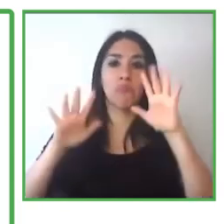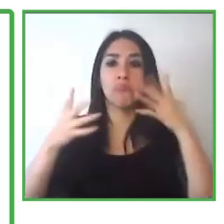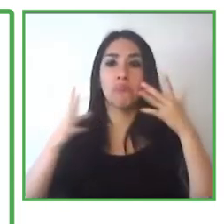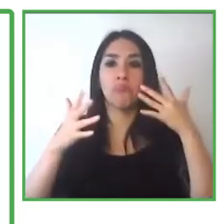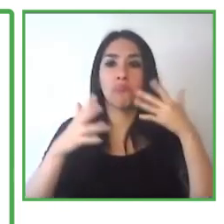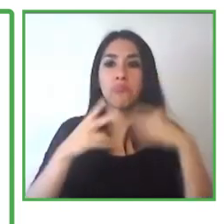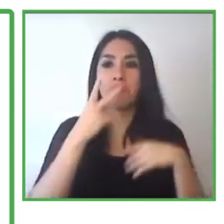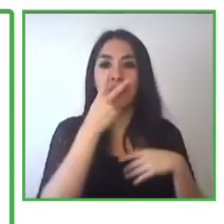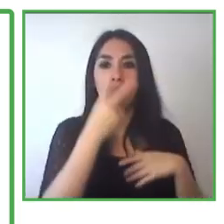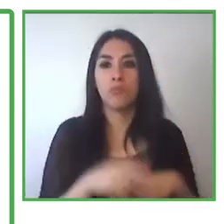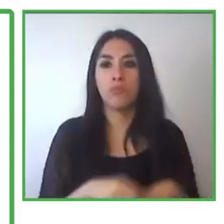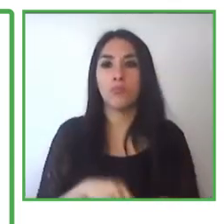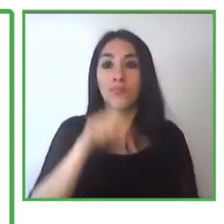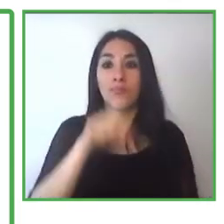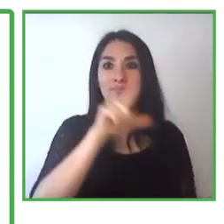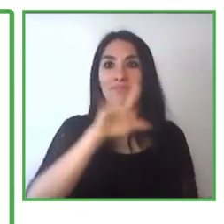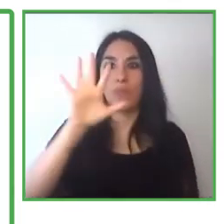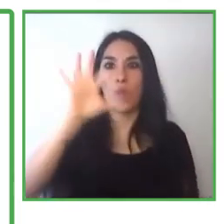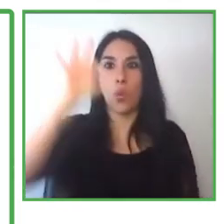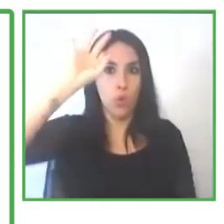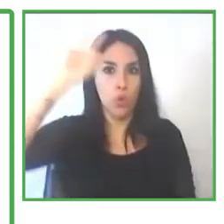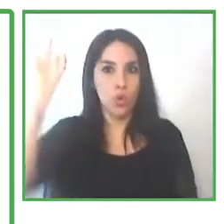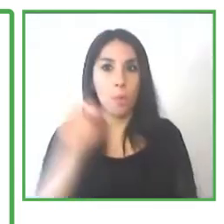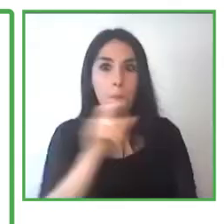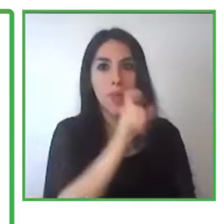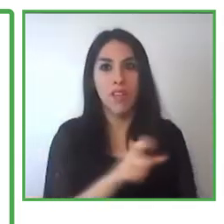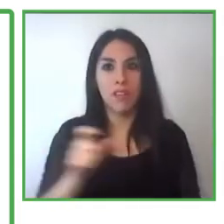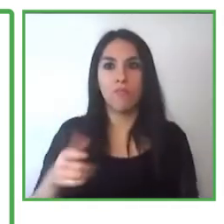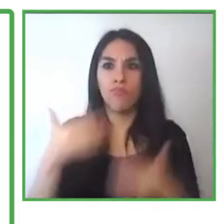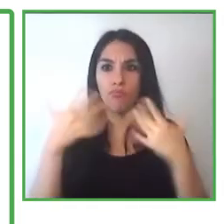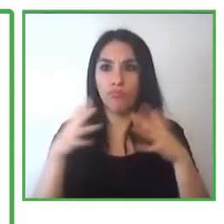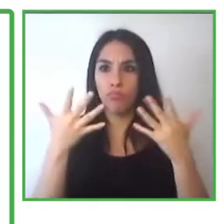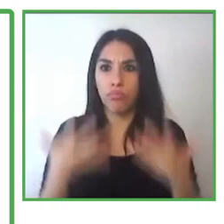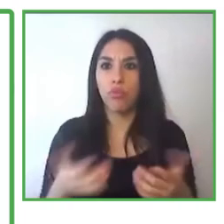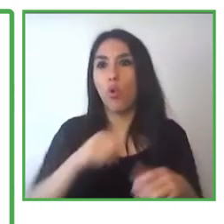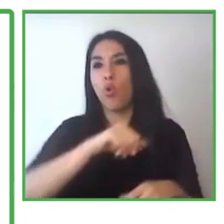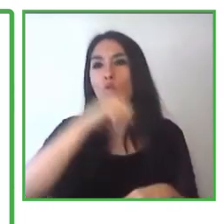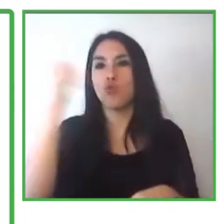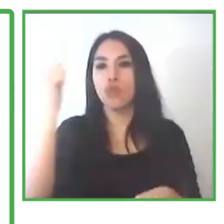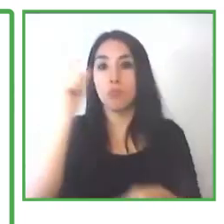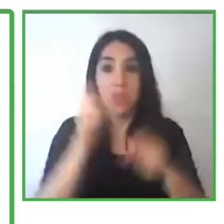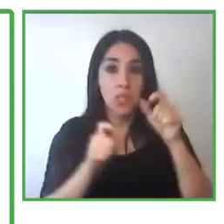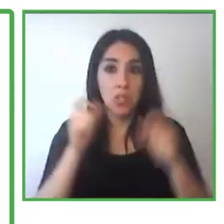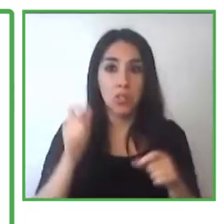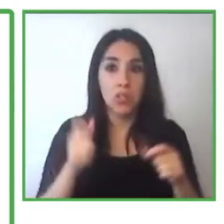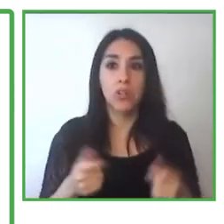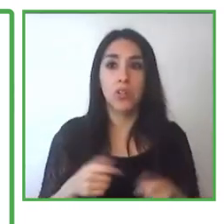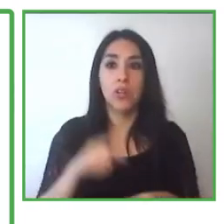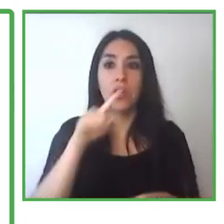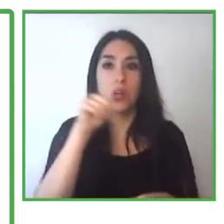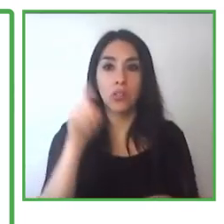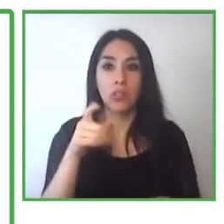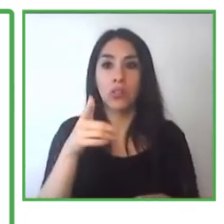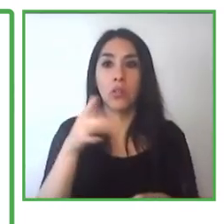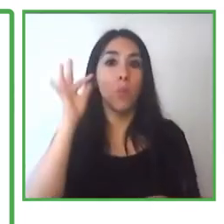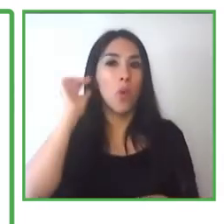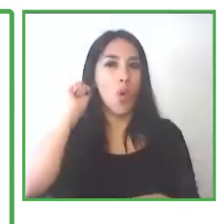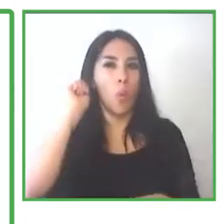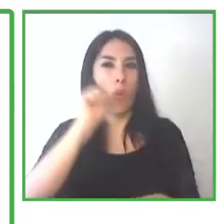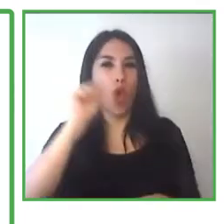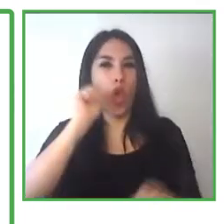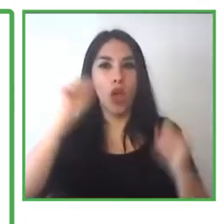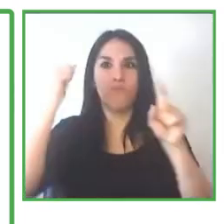exclusion, so people that are in jail, were in jail, people that have drug addictions, etc.